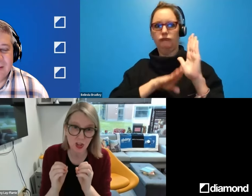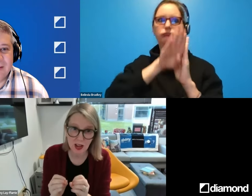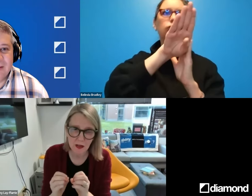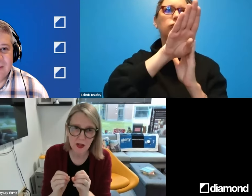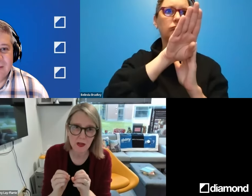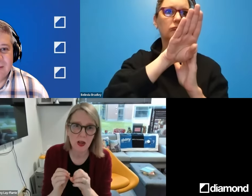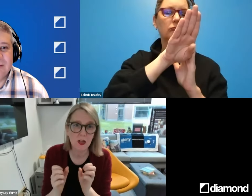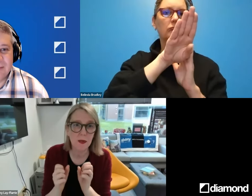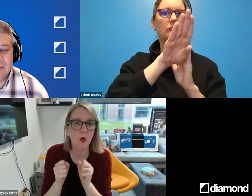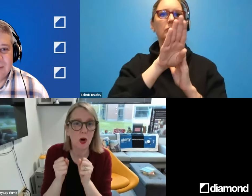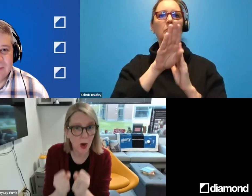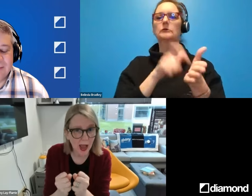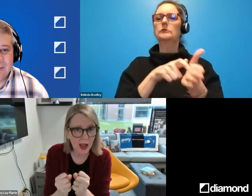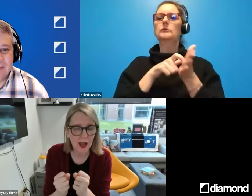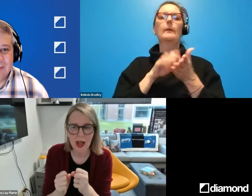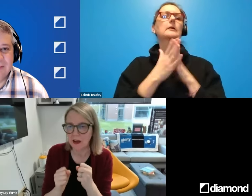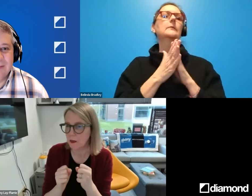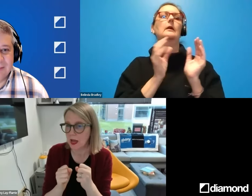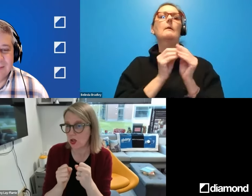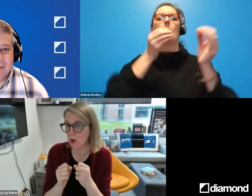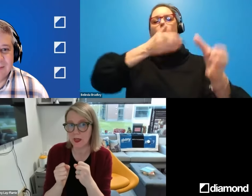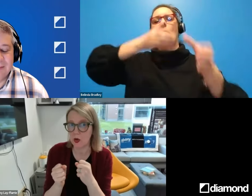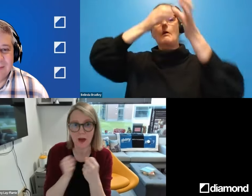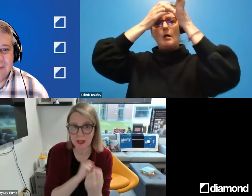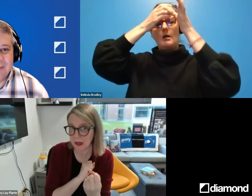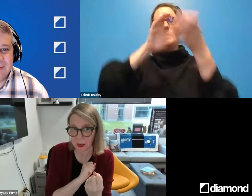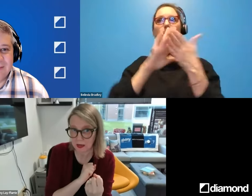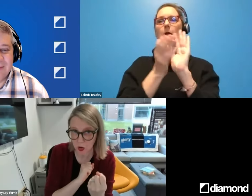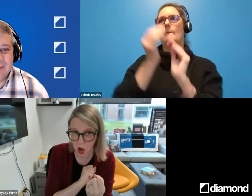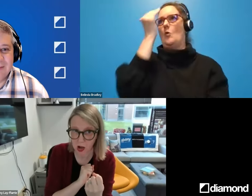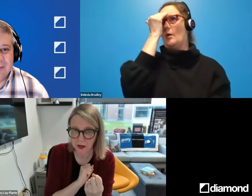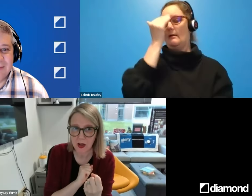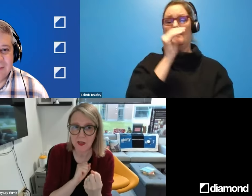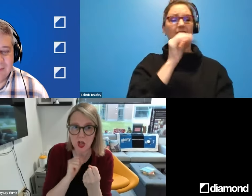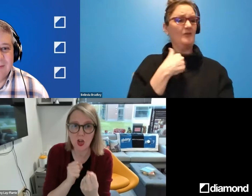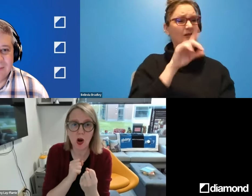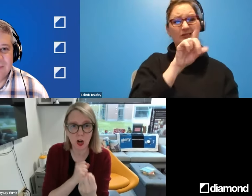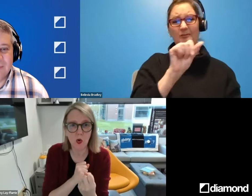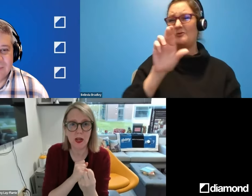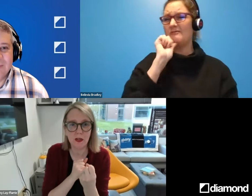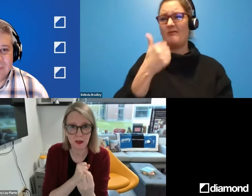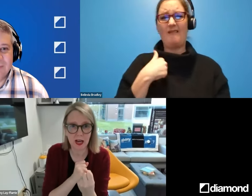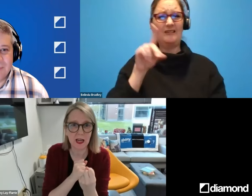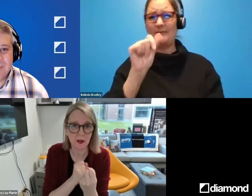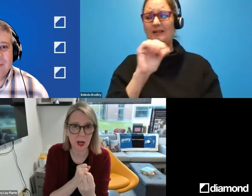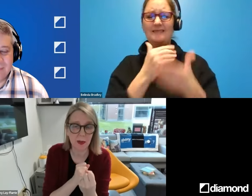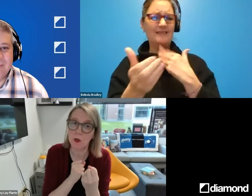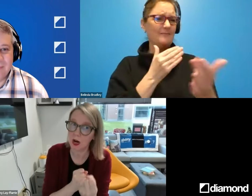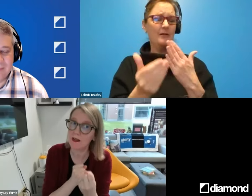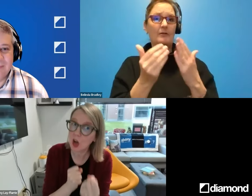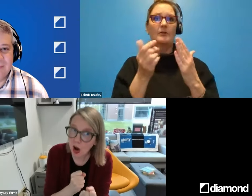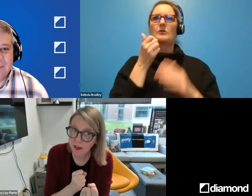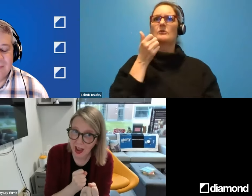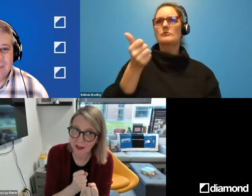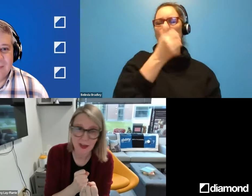get educated, to be more aware, and to make sure whether you have a disability or not, that you are coding, designing, developing